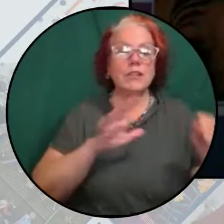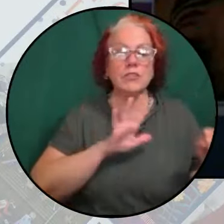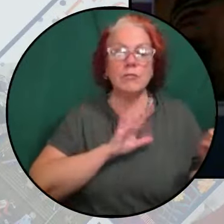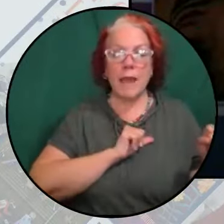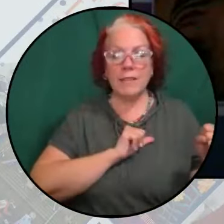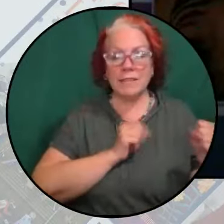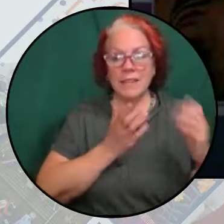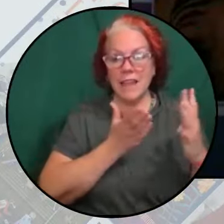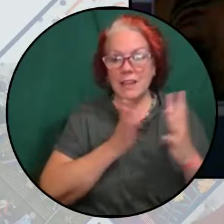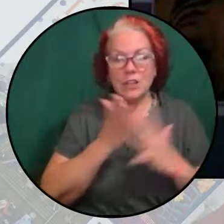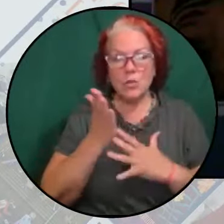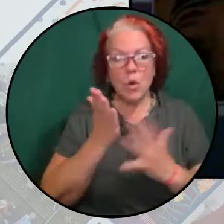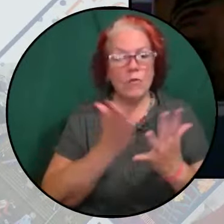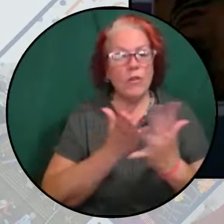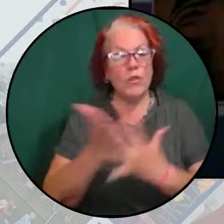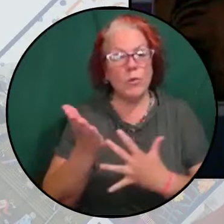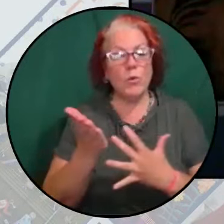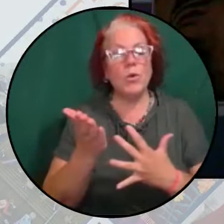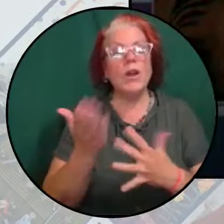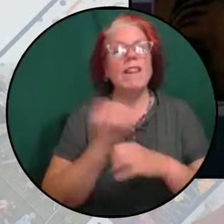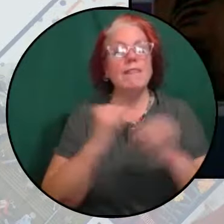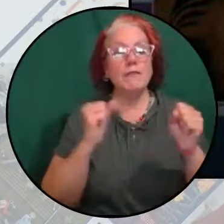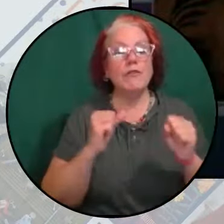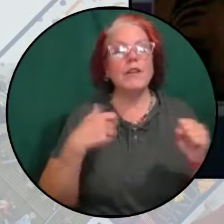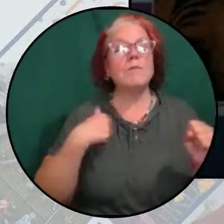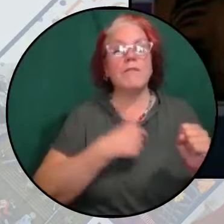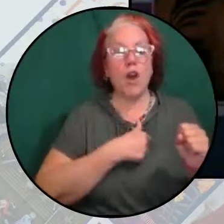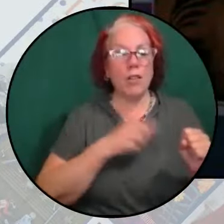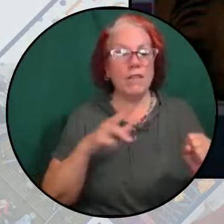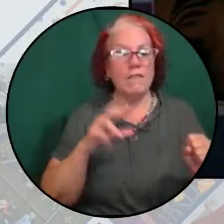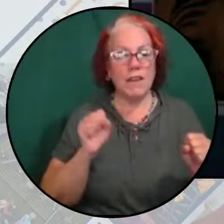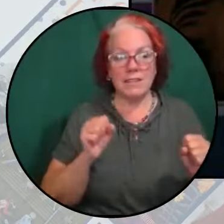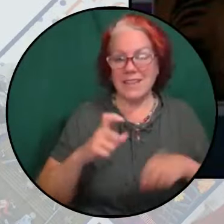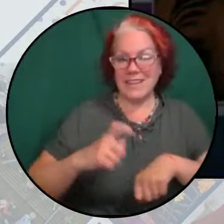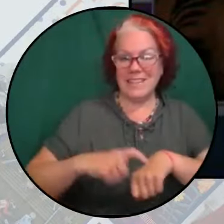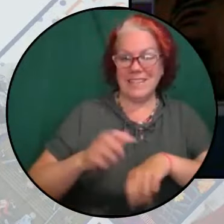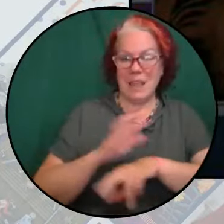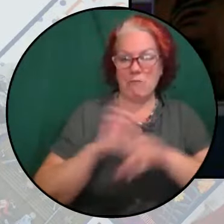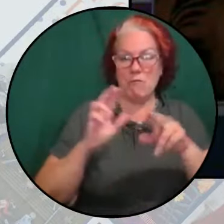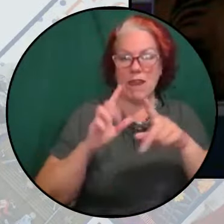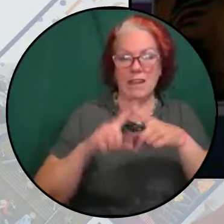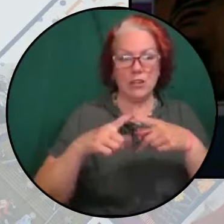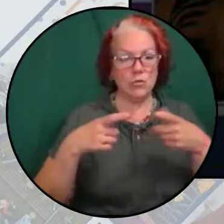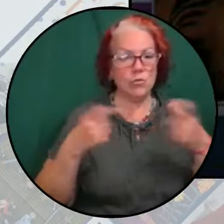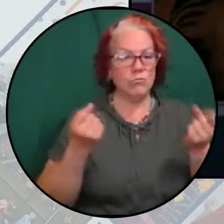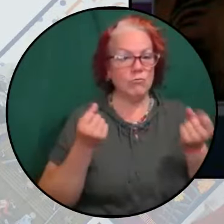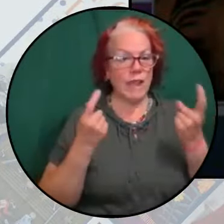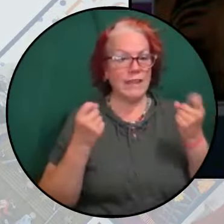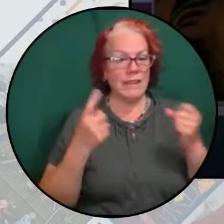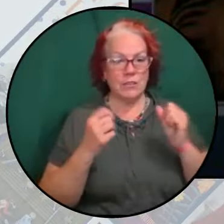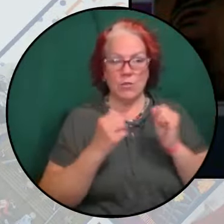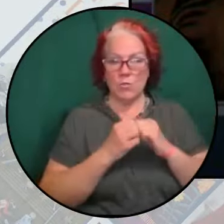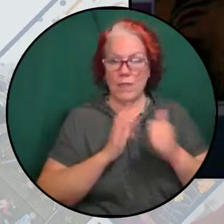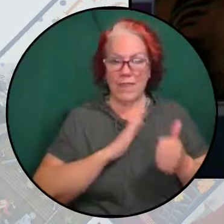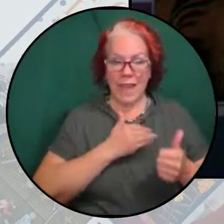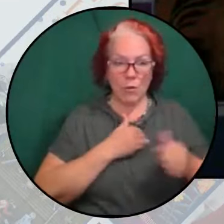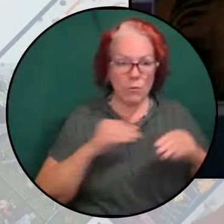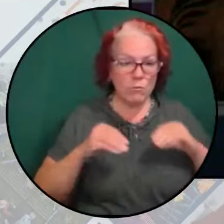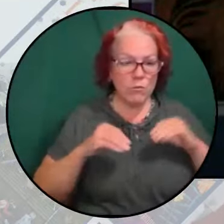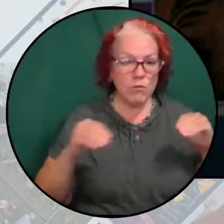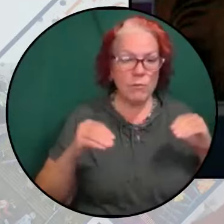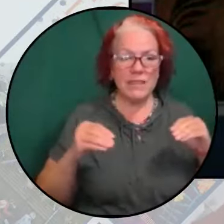the freedom of us all. It is time to reckon with the limitations of our movements and the blood on our hands,